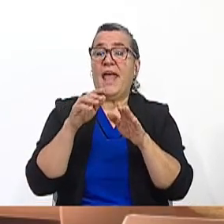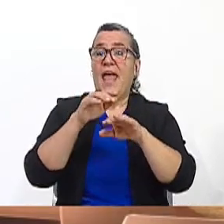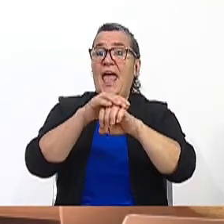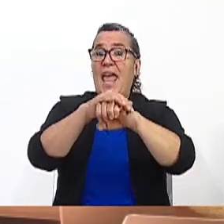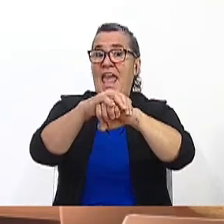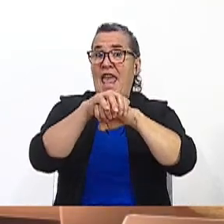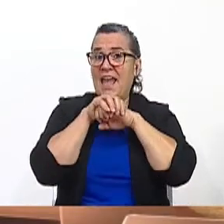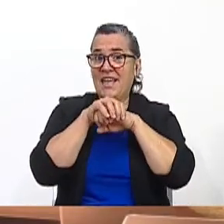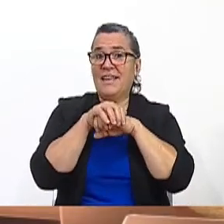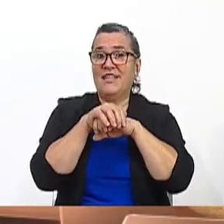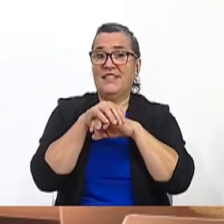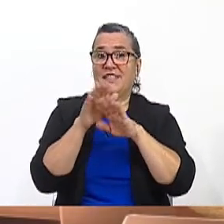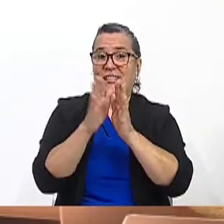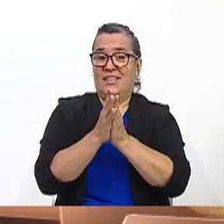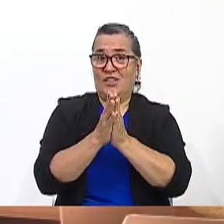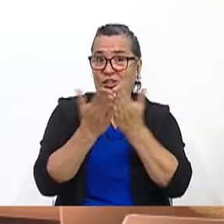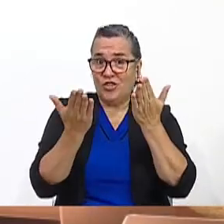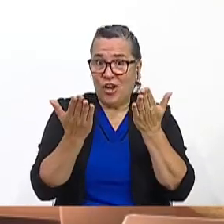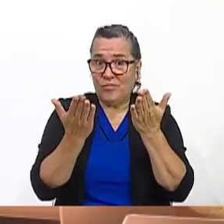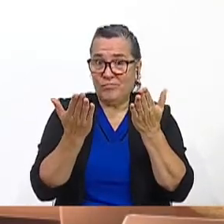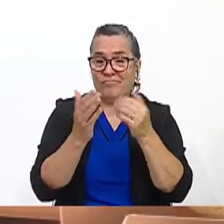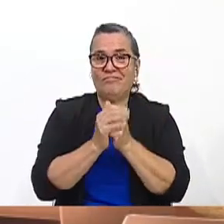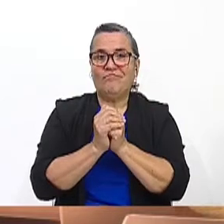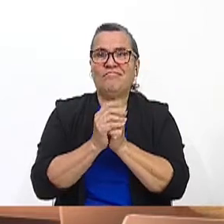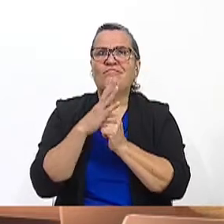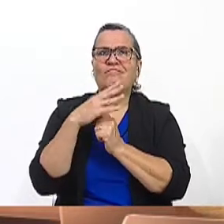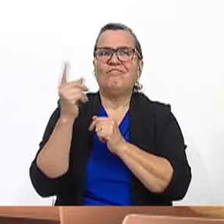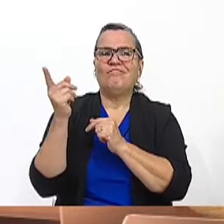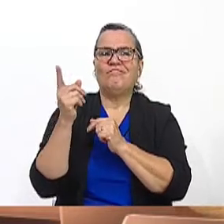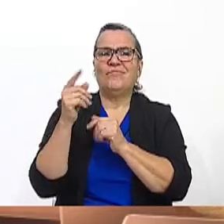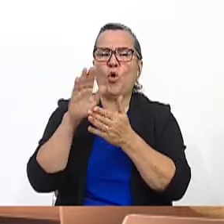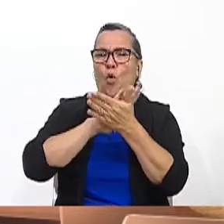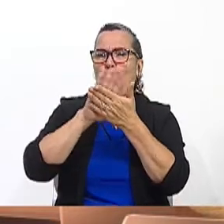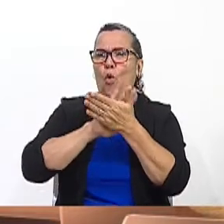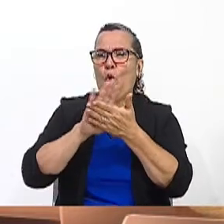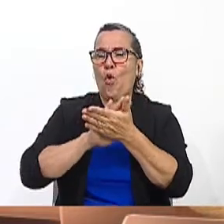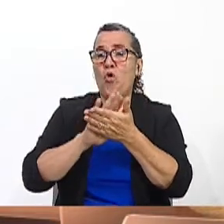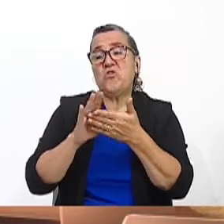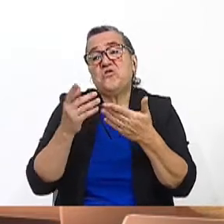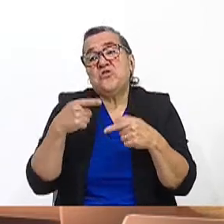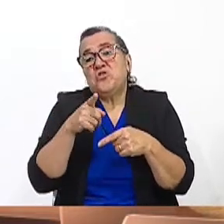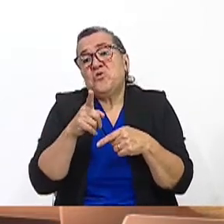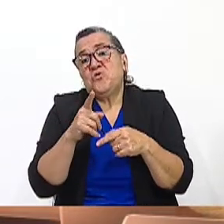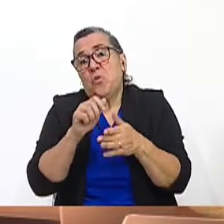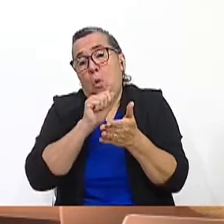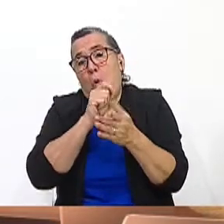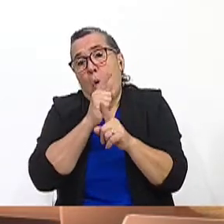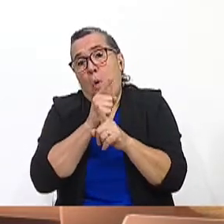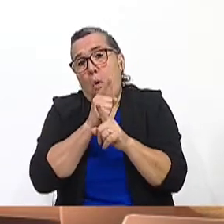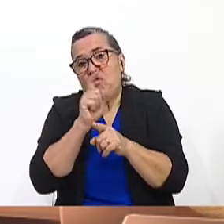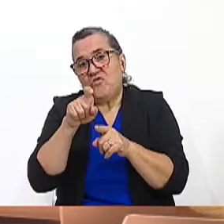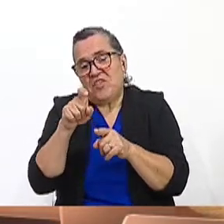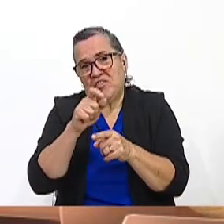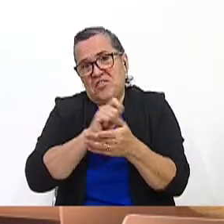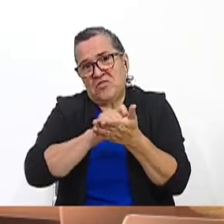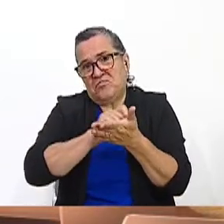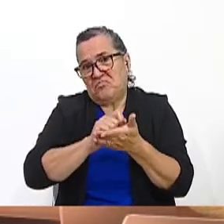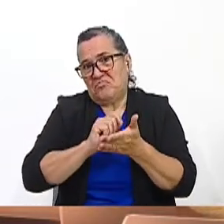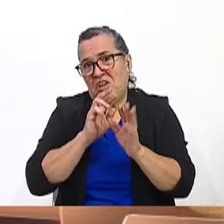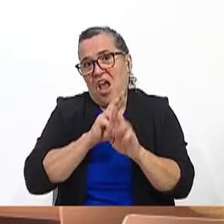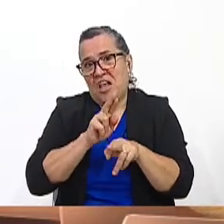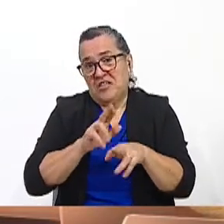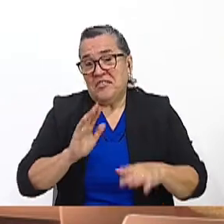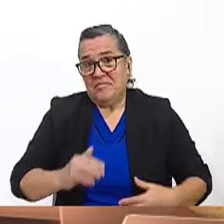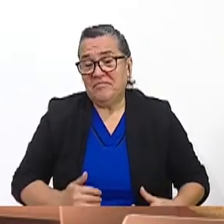notebook, and an eraser just in case you need to correct any of your answers.